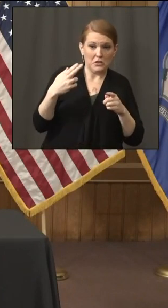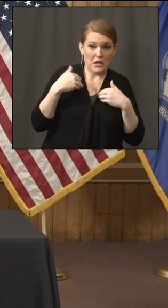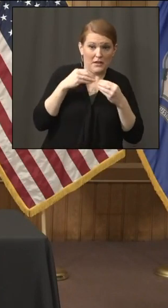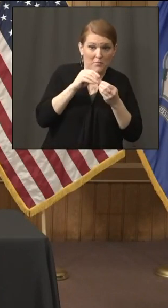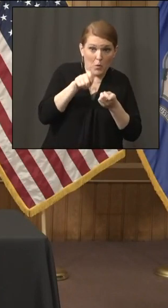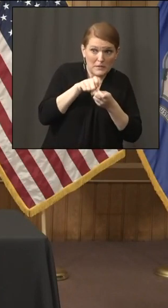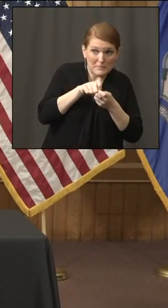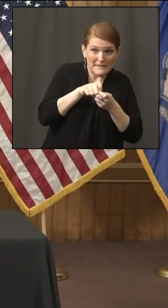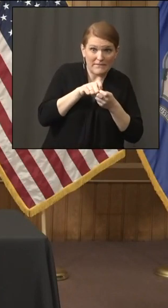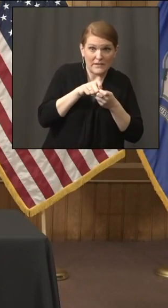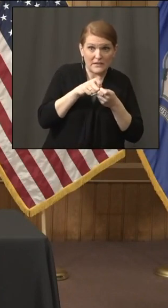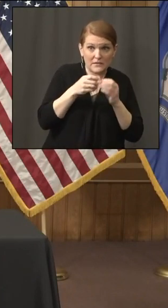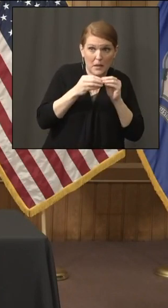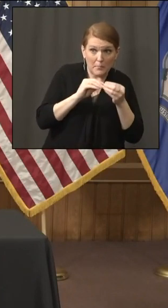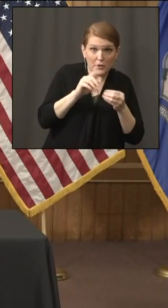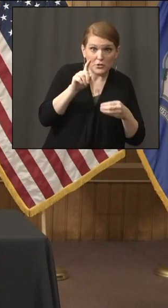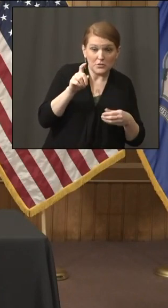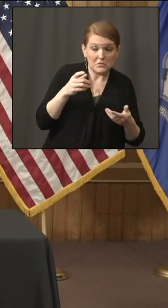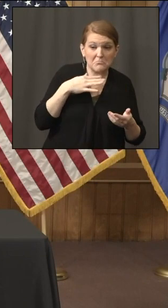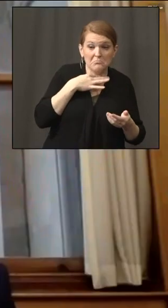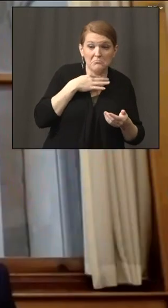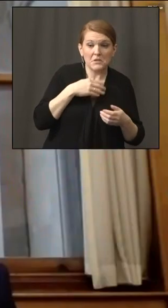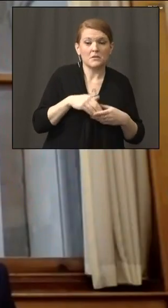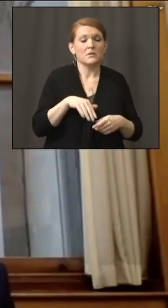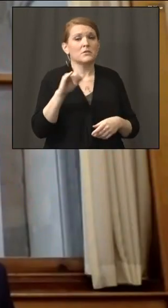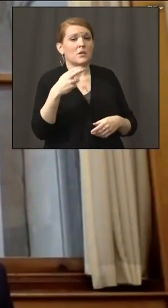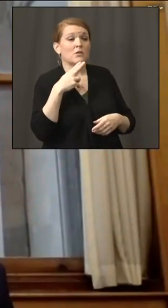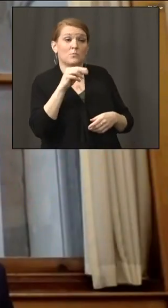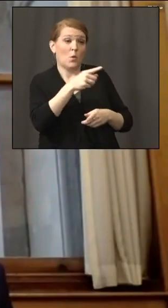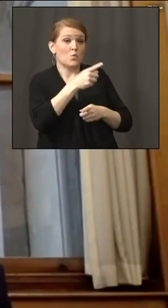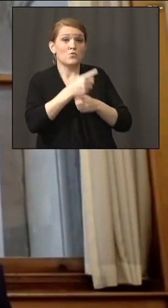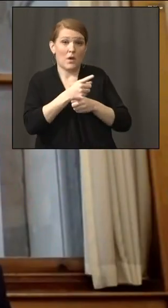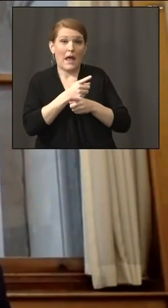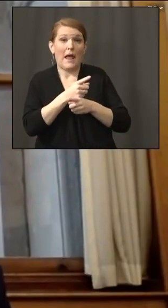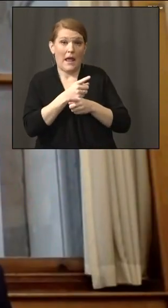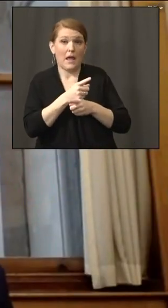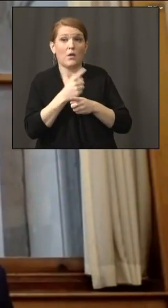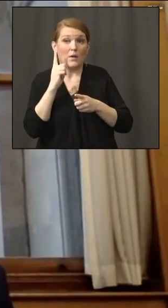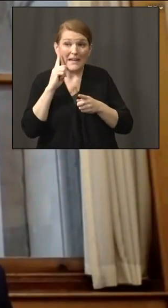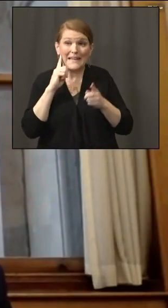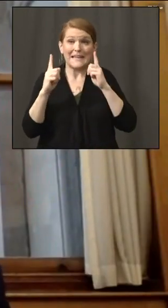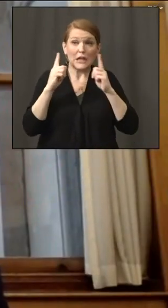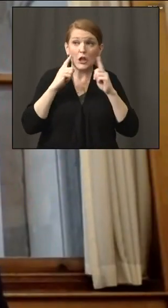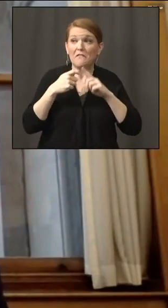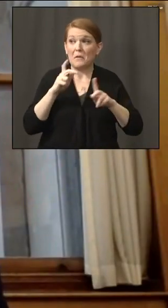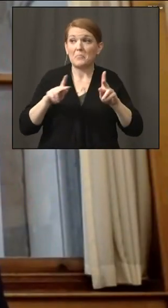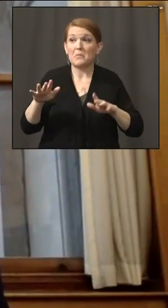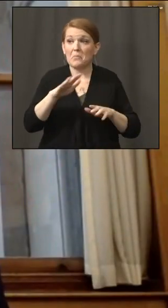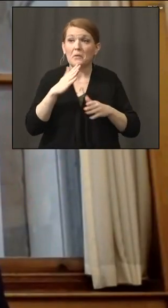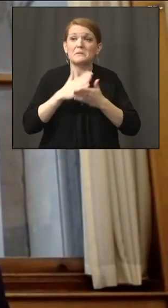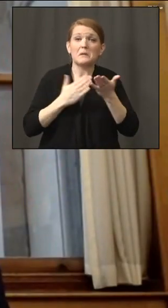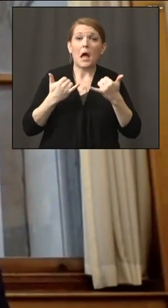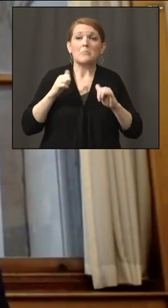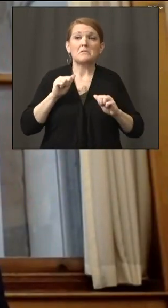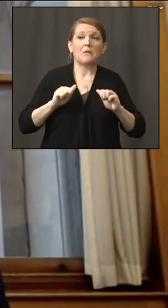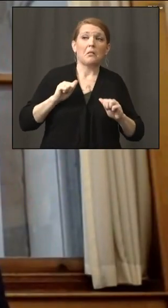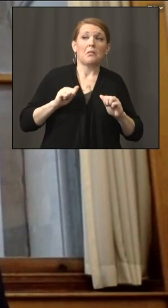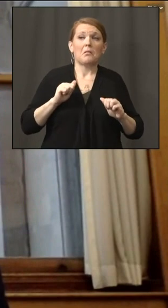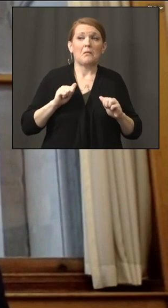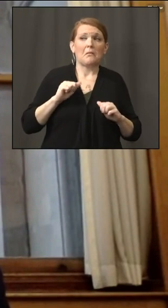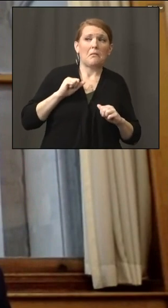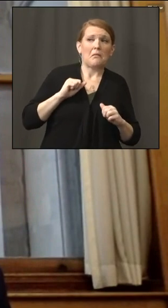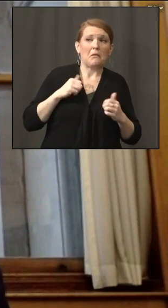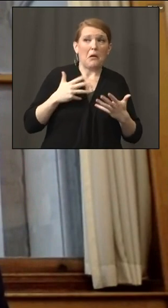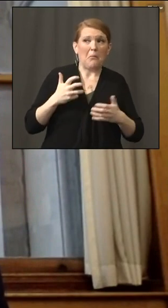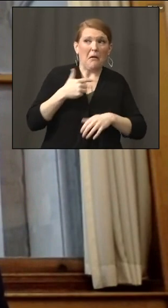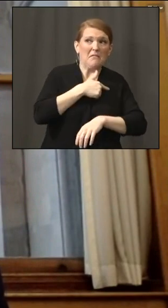No, that's right, Governor. You know, it's it's we're hearing anecdotally a little bit of hesitancy out there, particularly, you know,